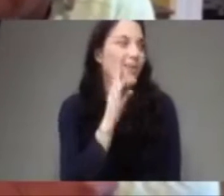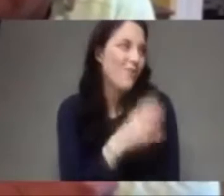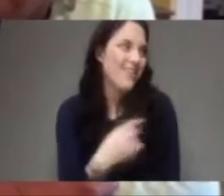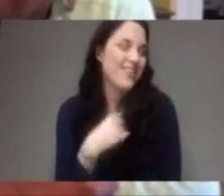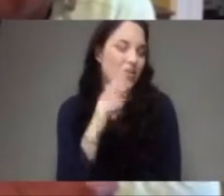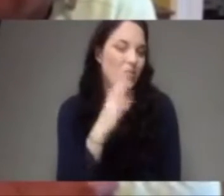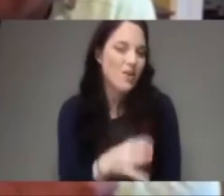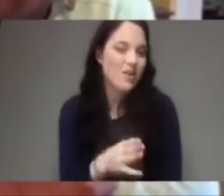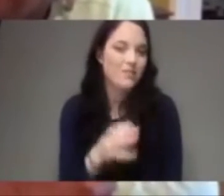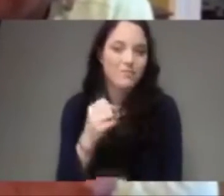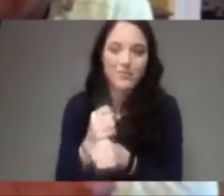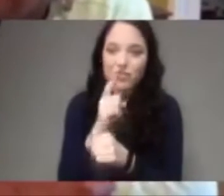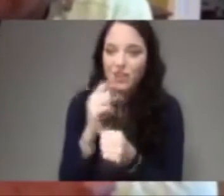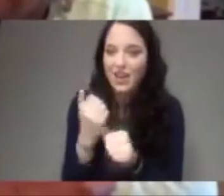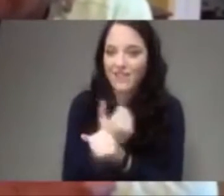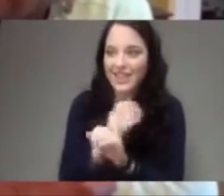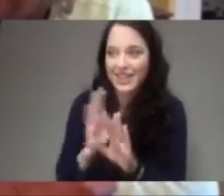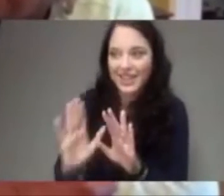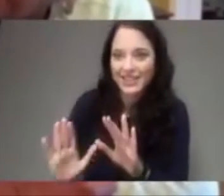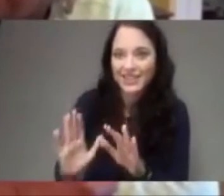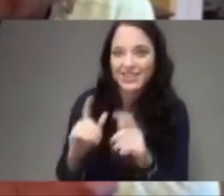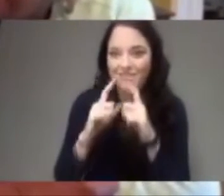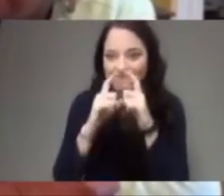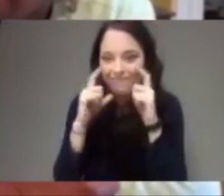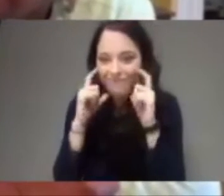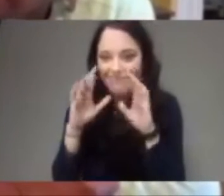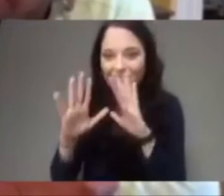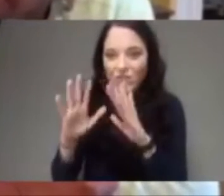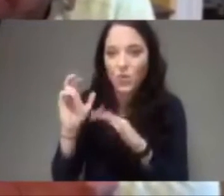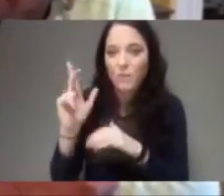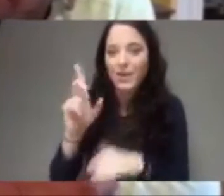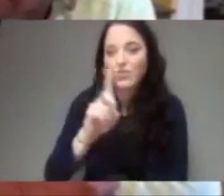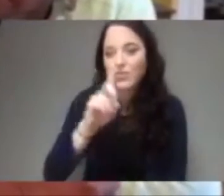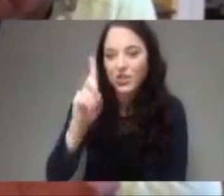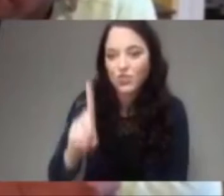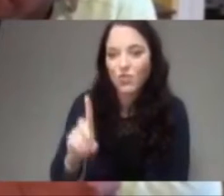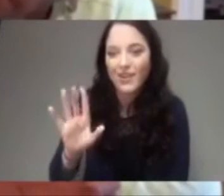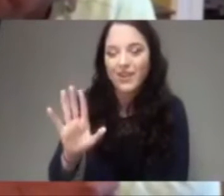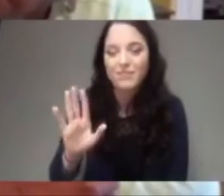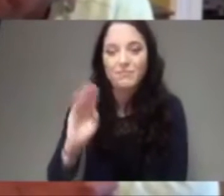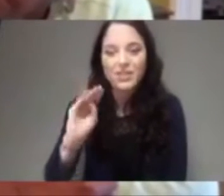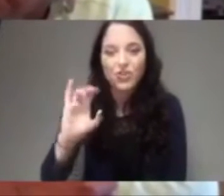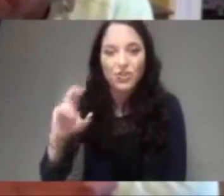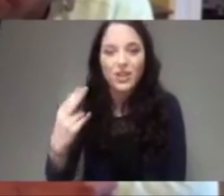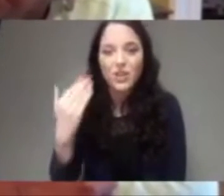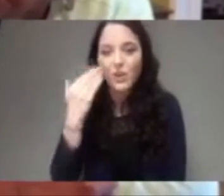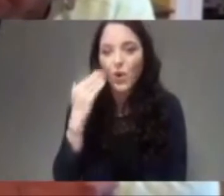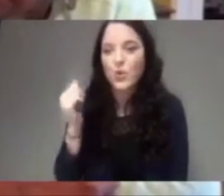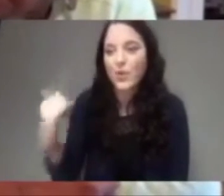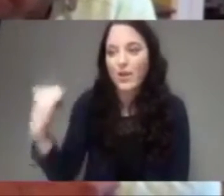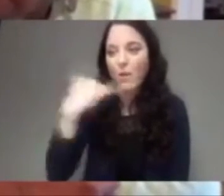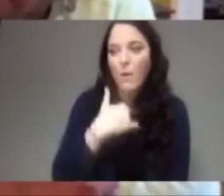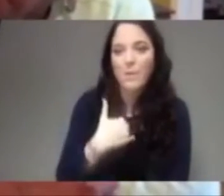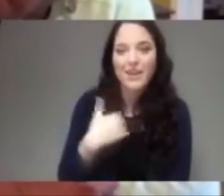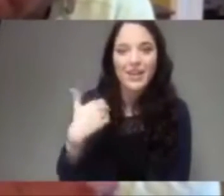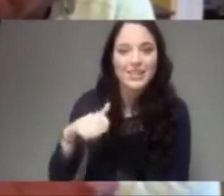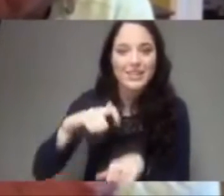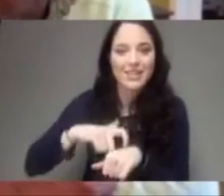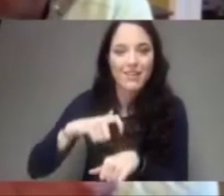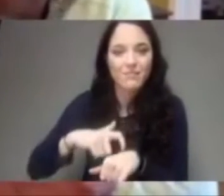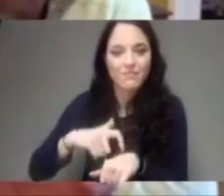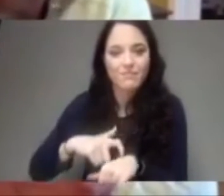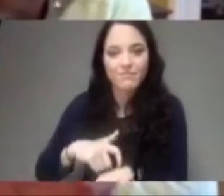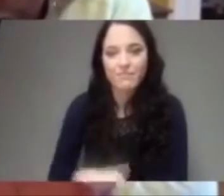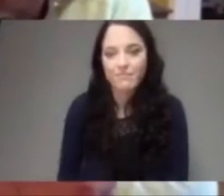everything covered. Get back to Detroit, you know, know that I'm just a phone call away. And I just,